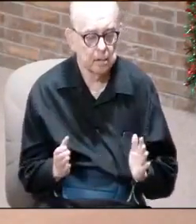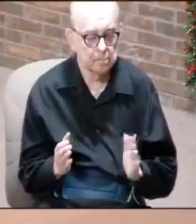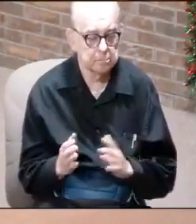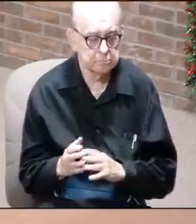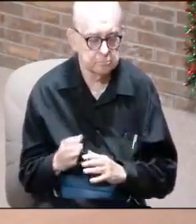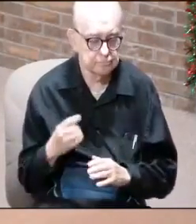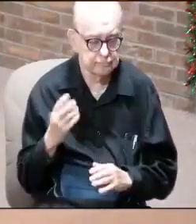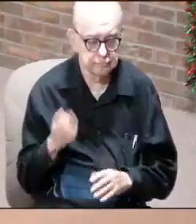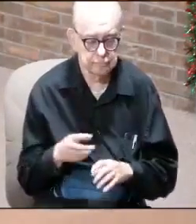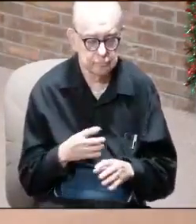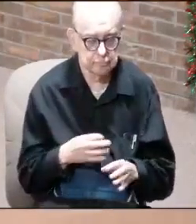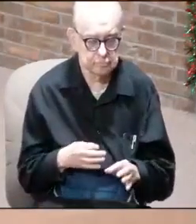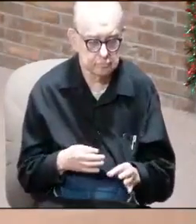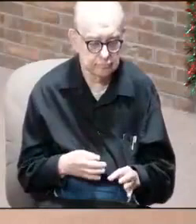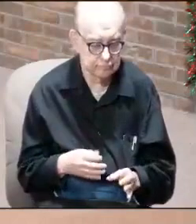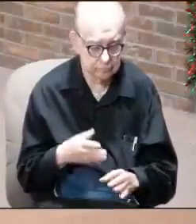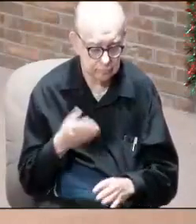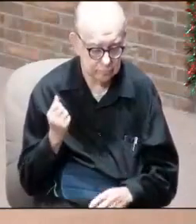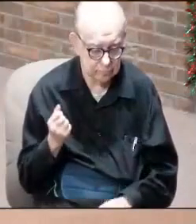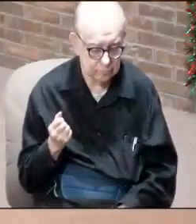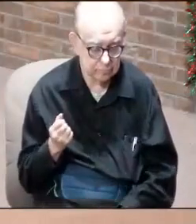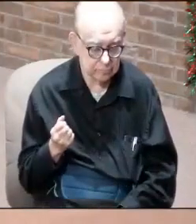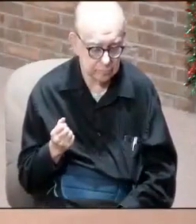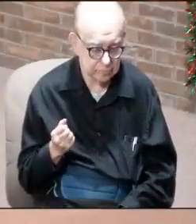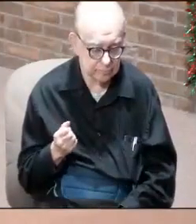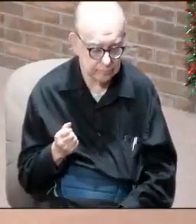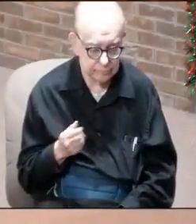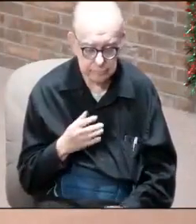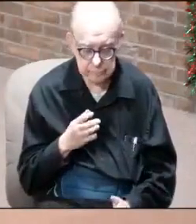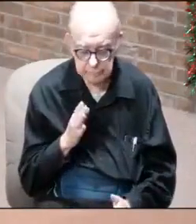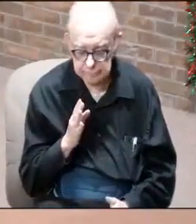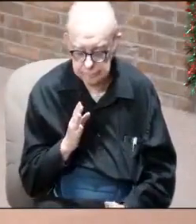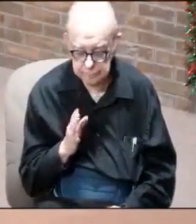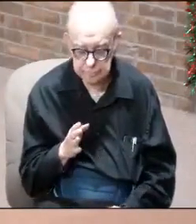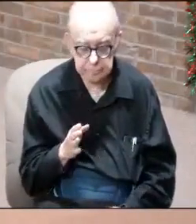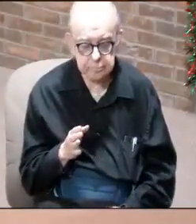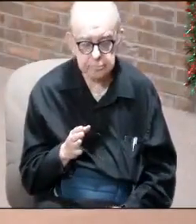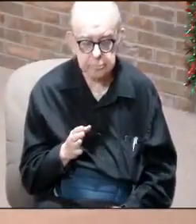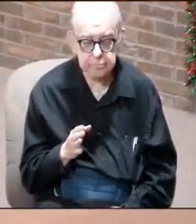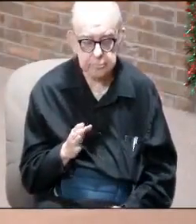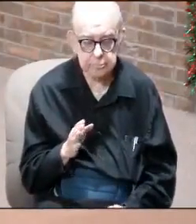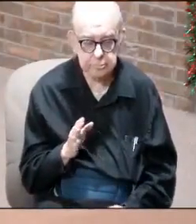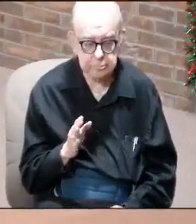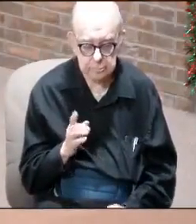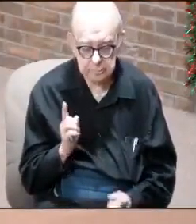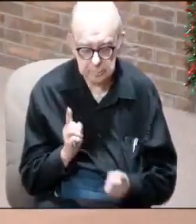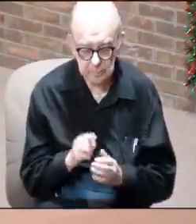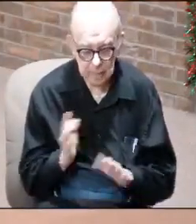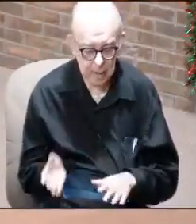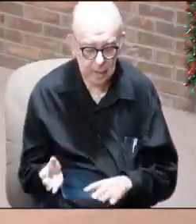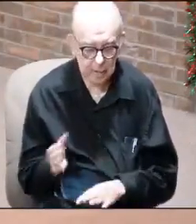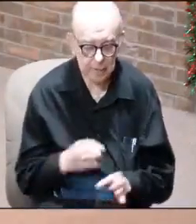I would rather face death than to face the wrath of God ladies and gentlemen.